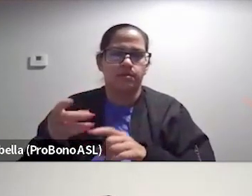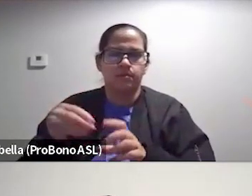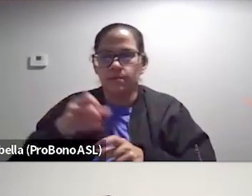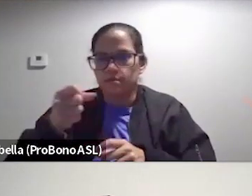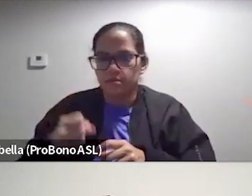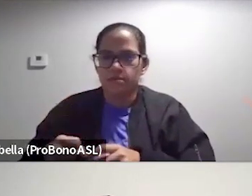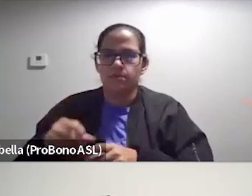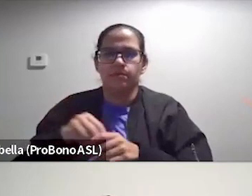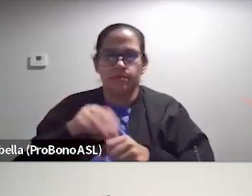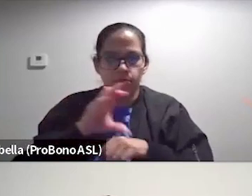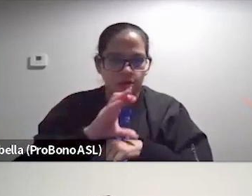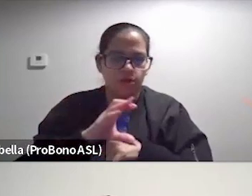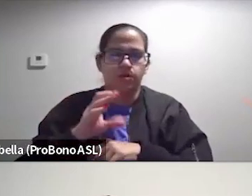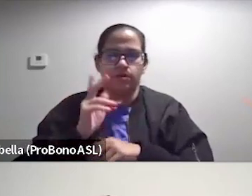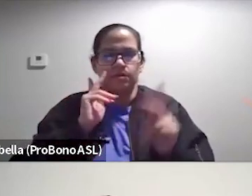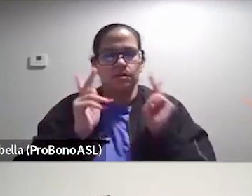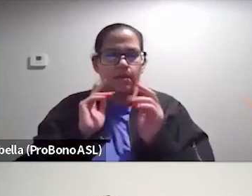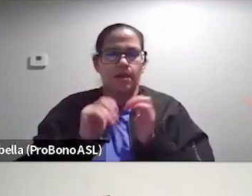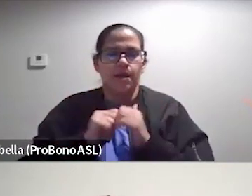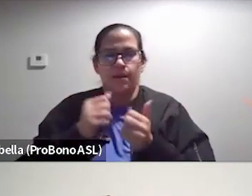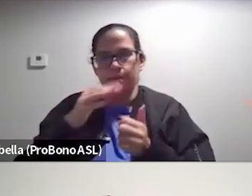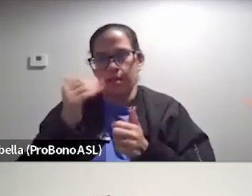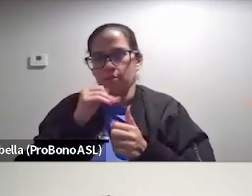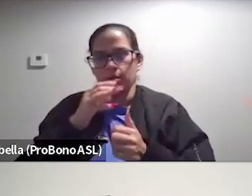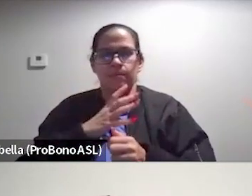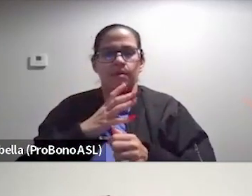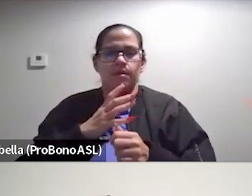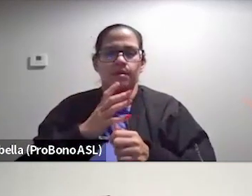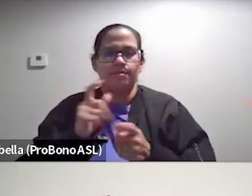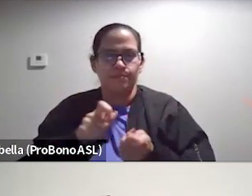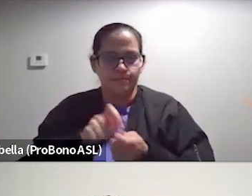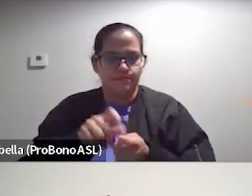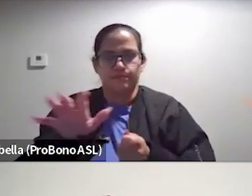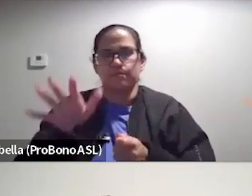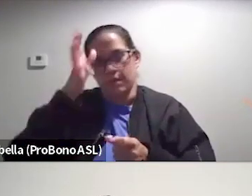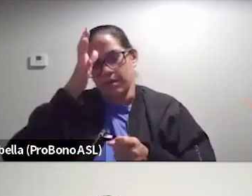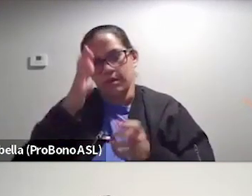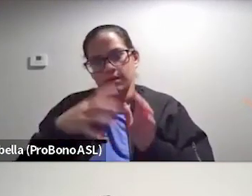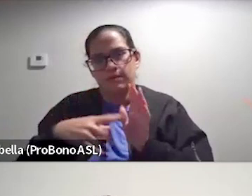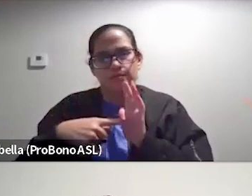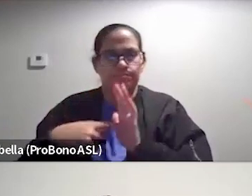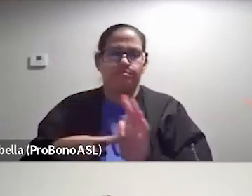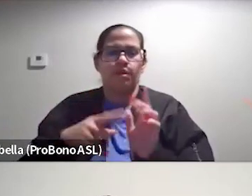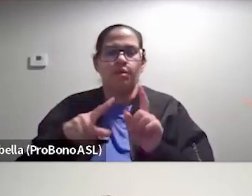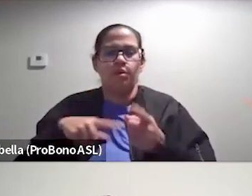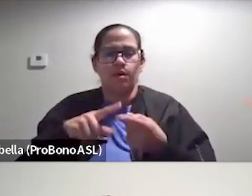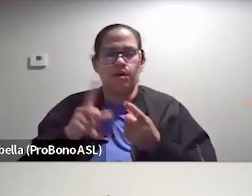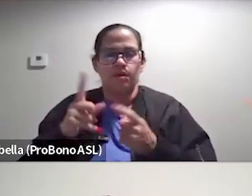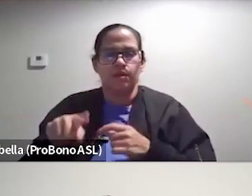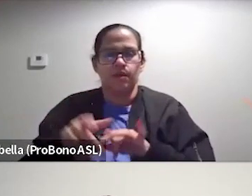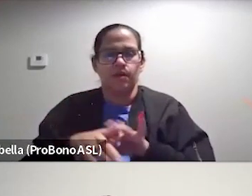been in the church, seen how black men and particularly his dad were revered when they